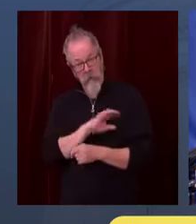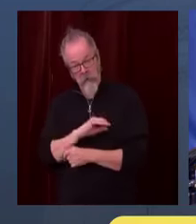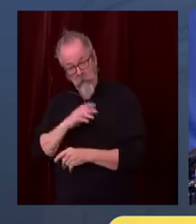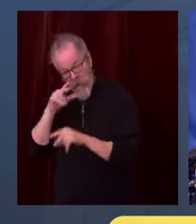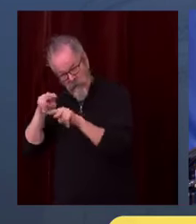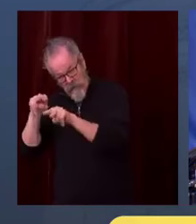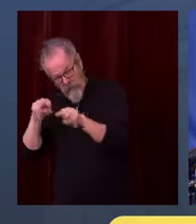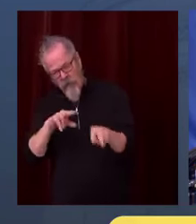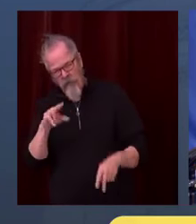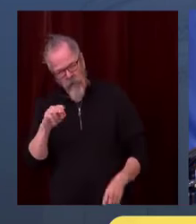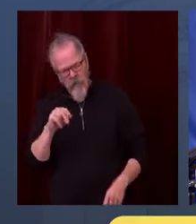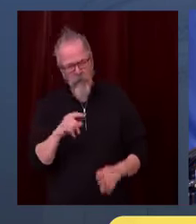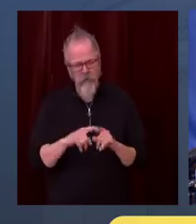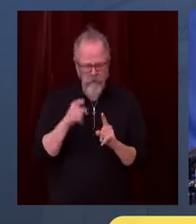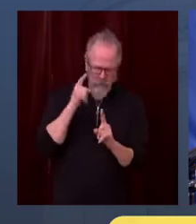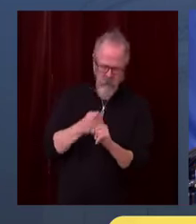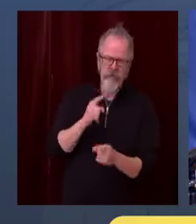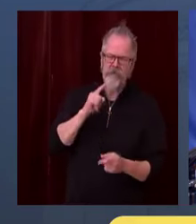we will be.